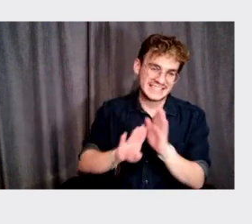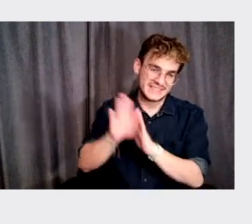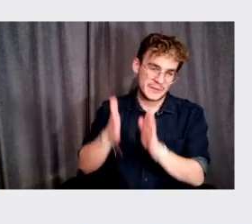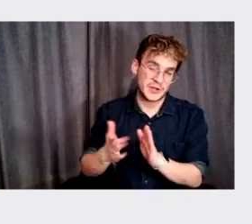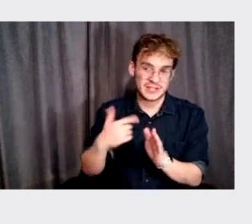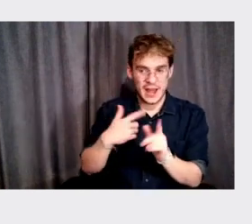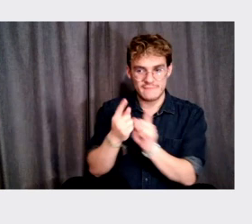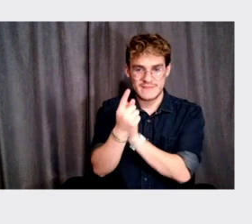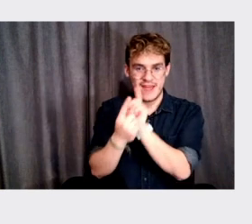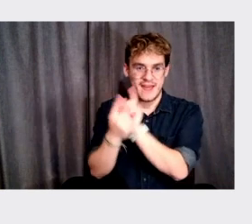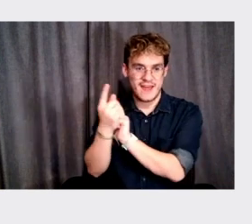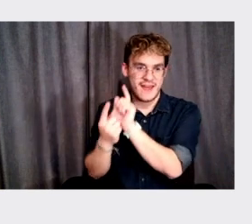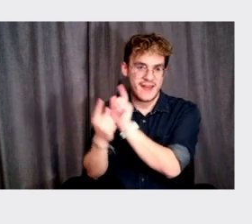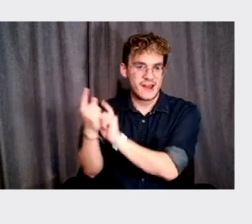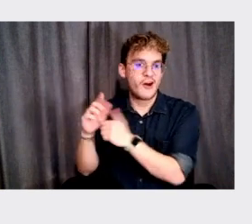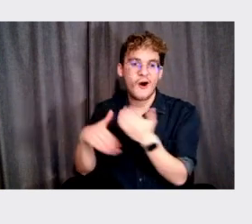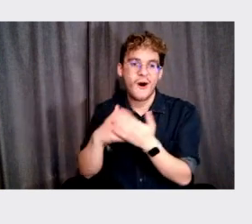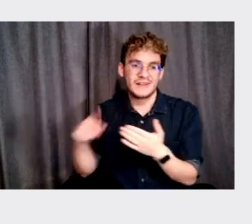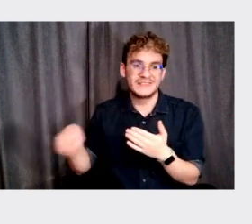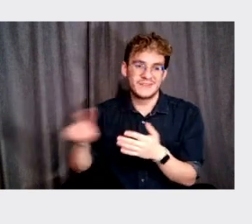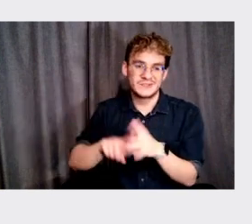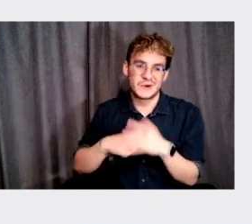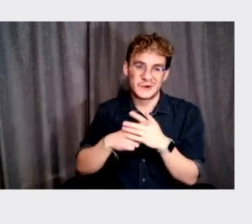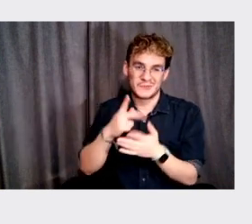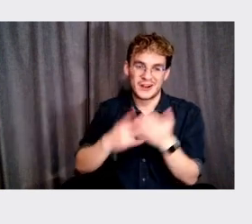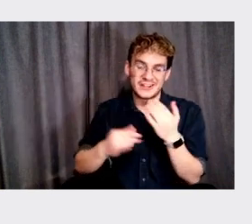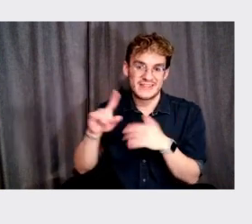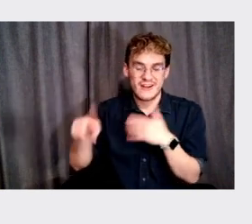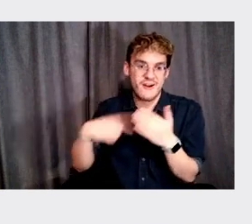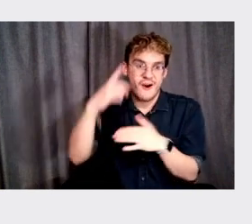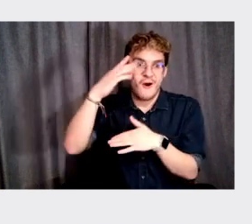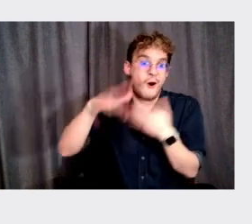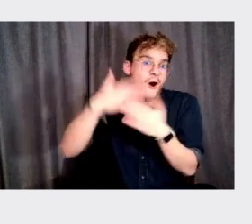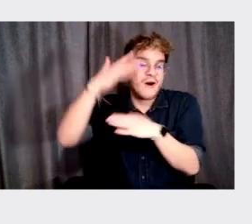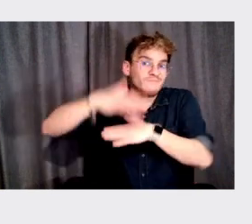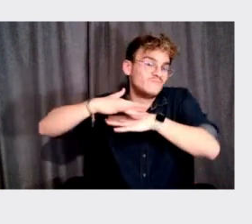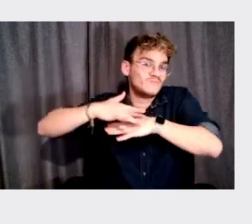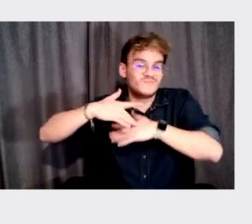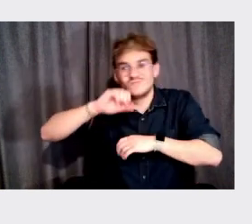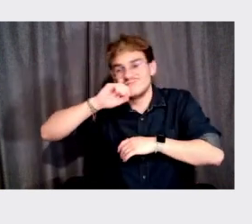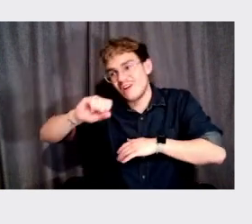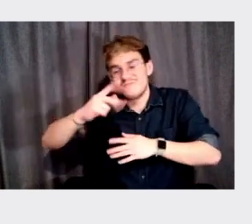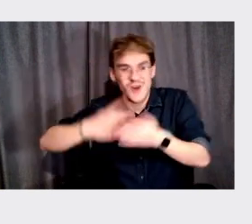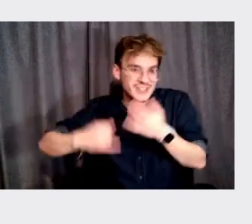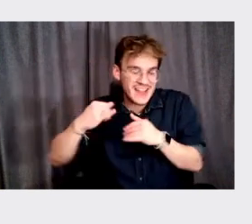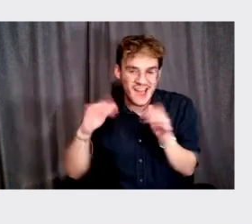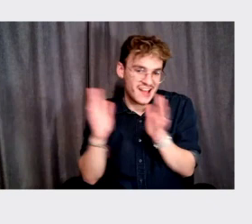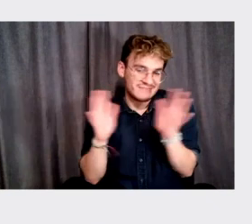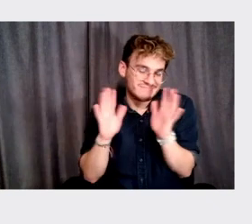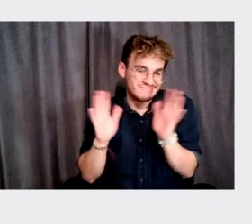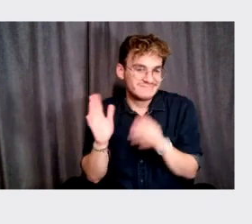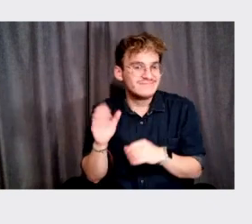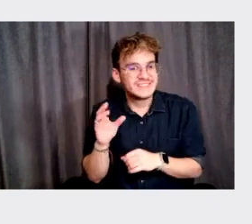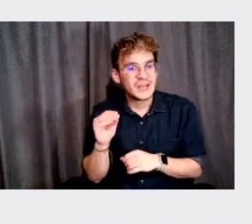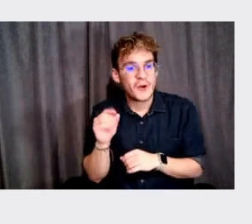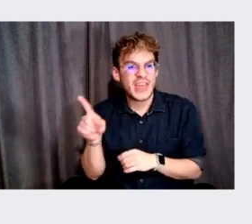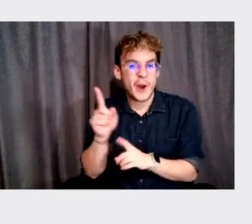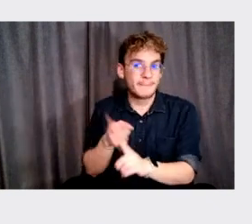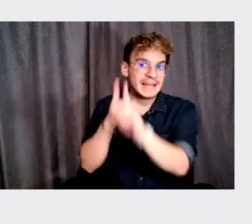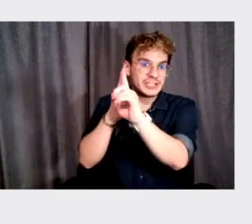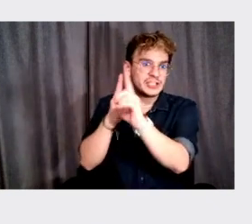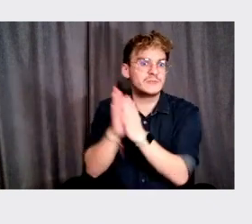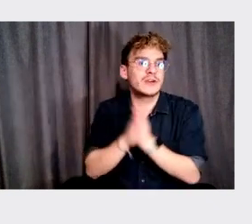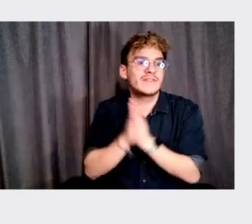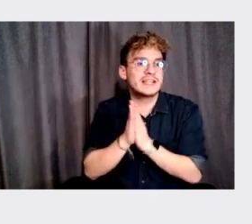met all of them when they were, uh, starting the project and they're all obsessed about the subject. love it and, uh, really mission driven. Um,